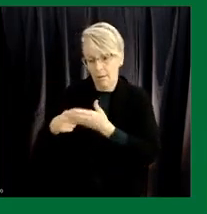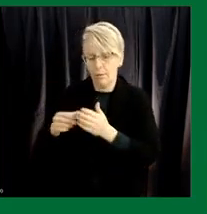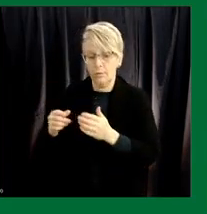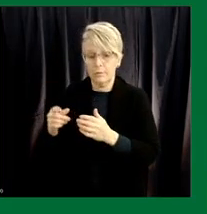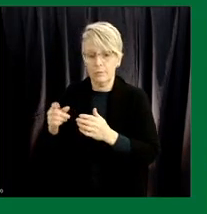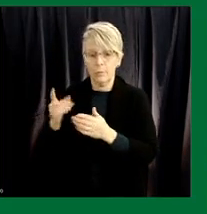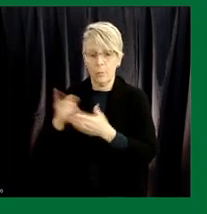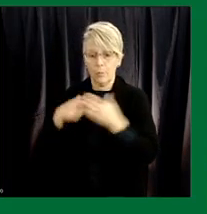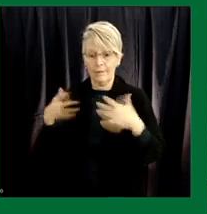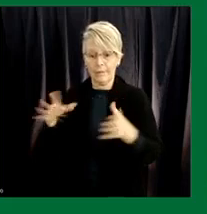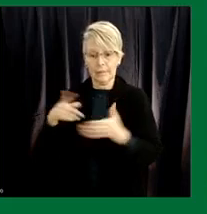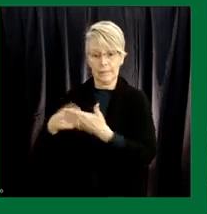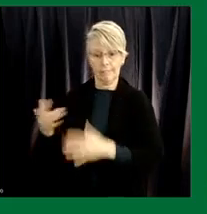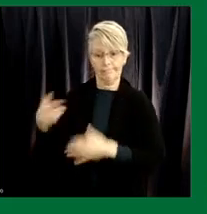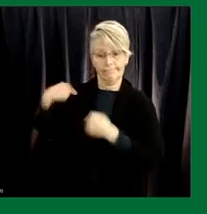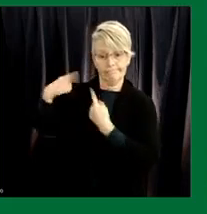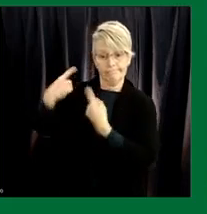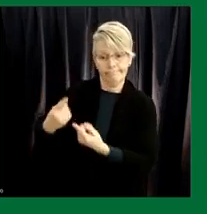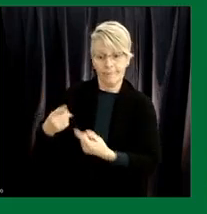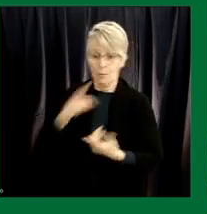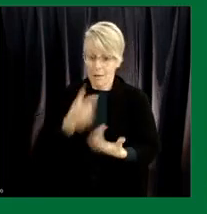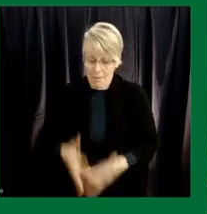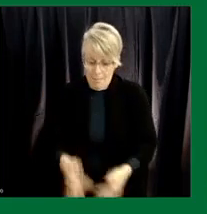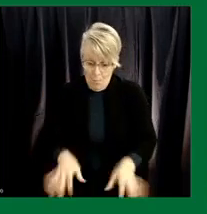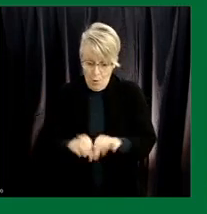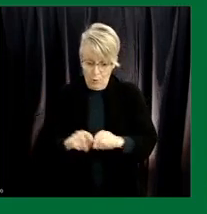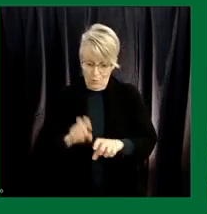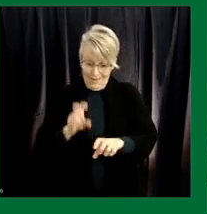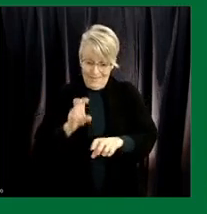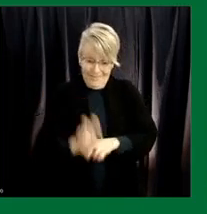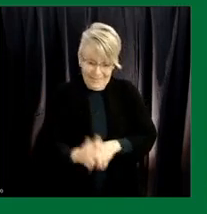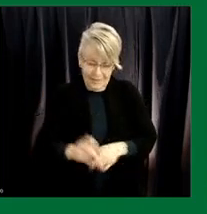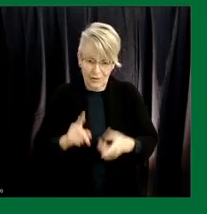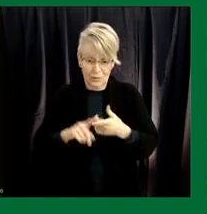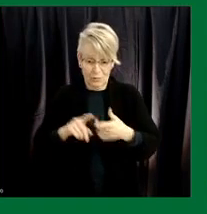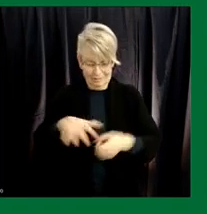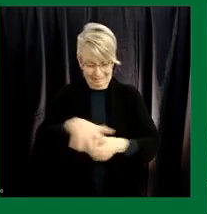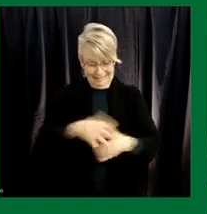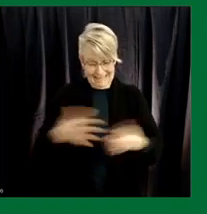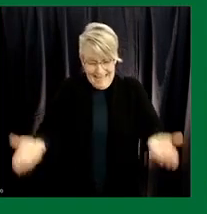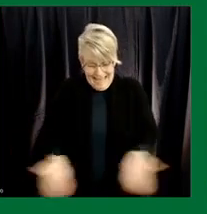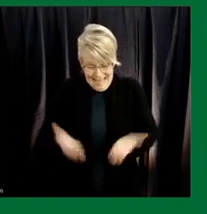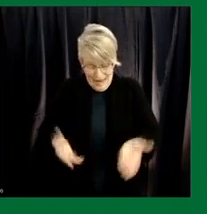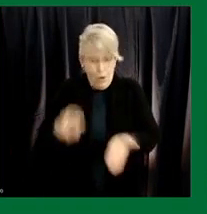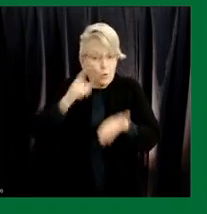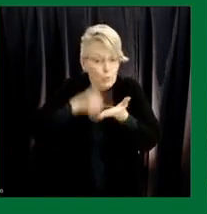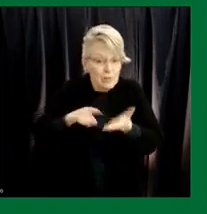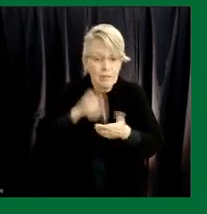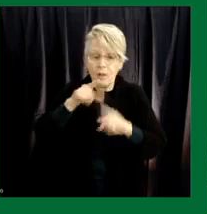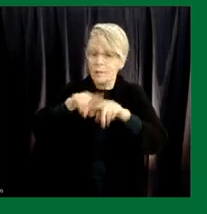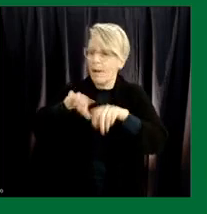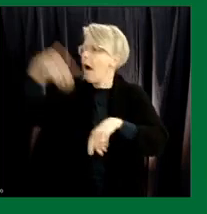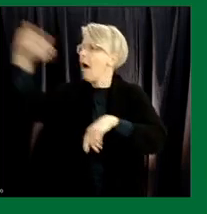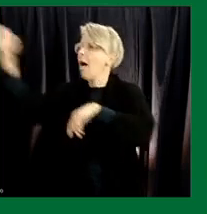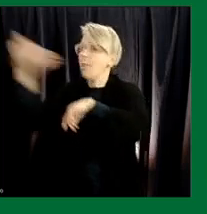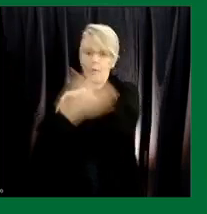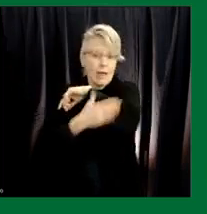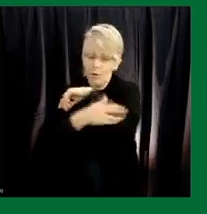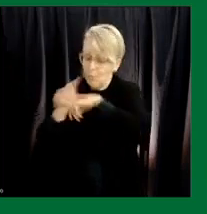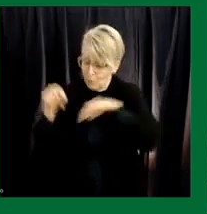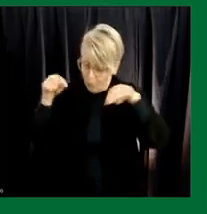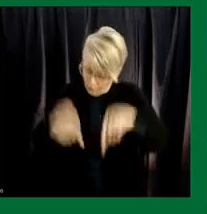had the importance of investing in our domestic research of vaccines our domestic development of those vaccines and ultimately